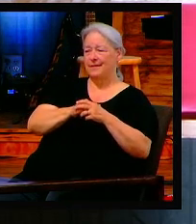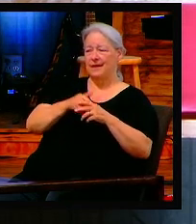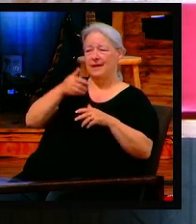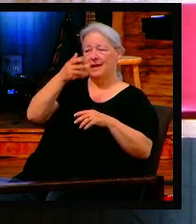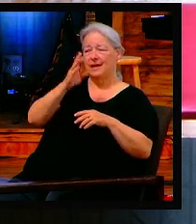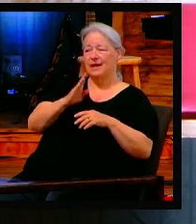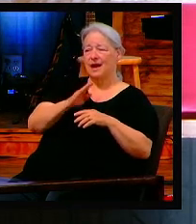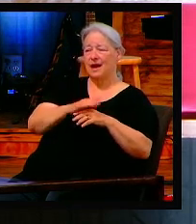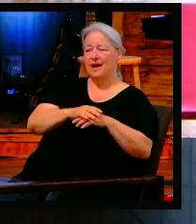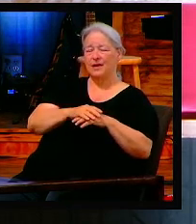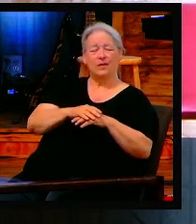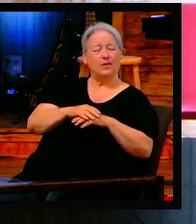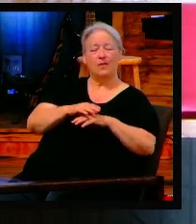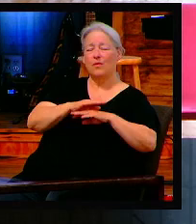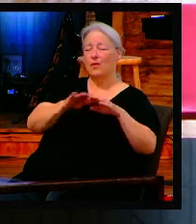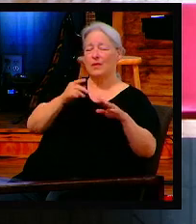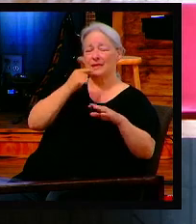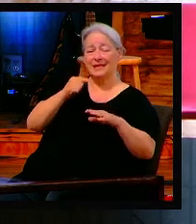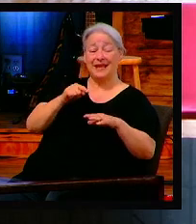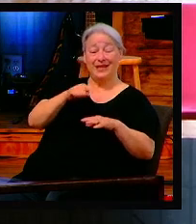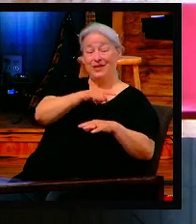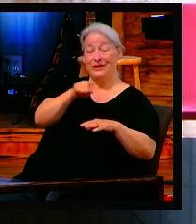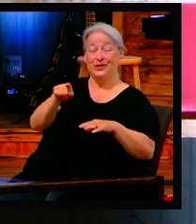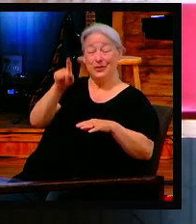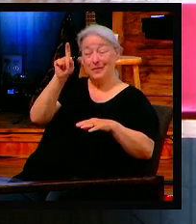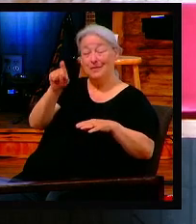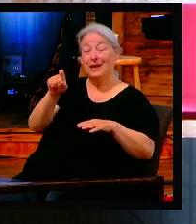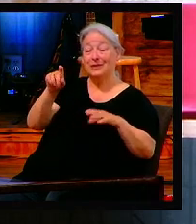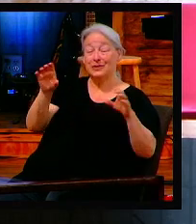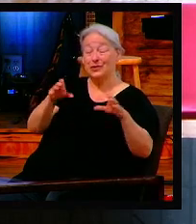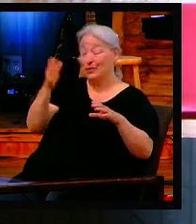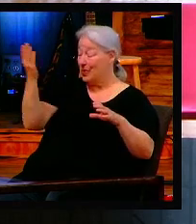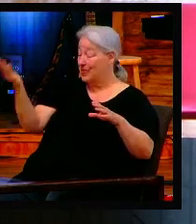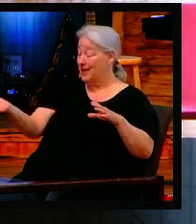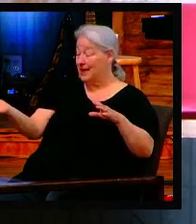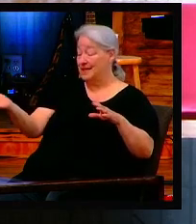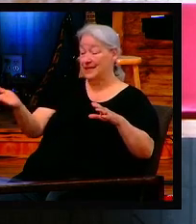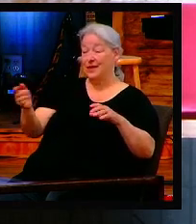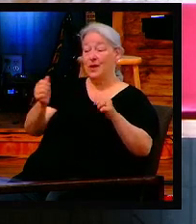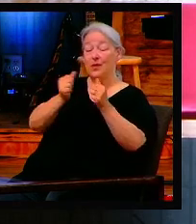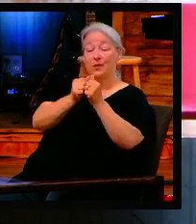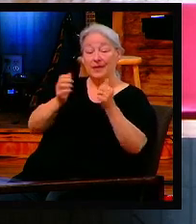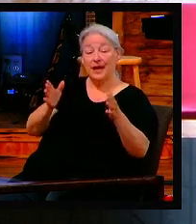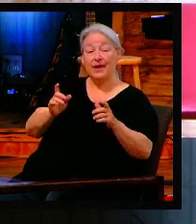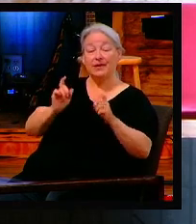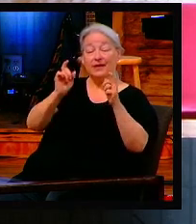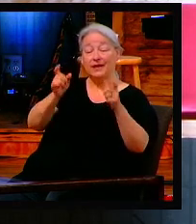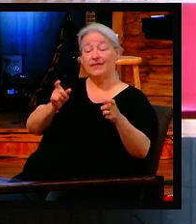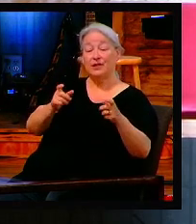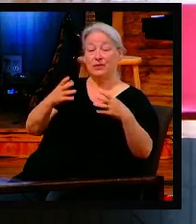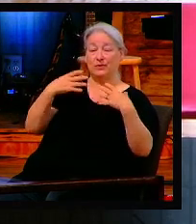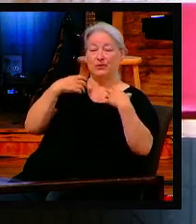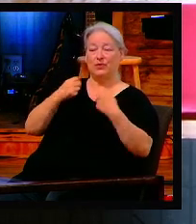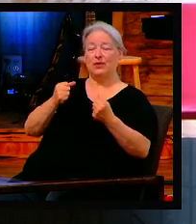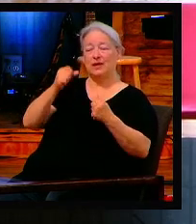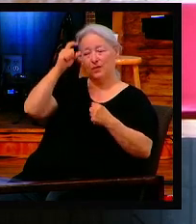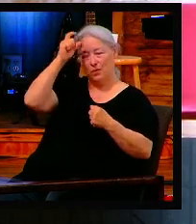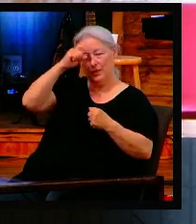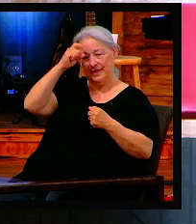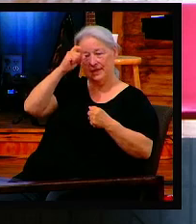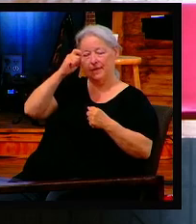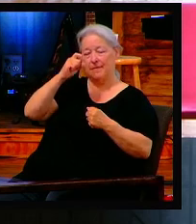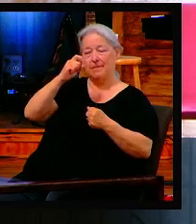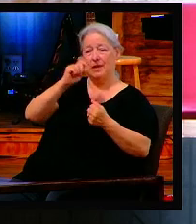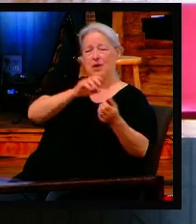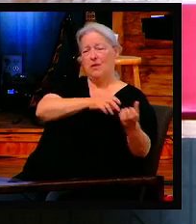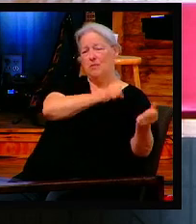of wisdom and the understanding know-how on how to apply it to your life or how to give somebody a message. He will do it. He does it every time.